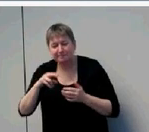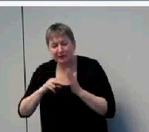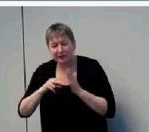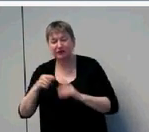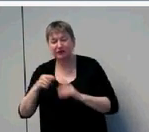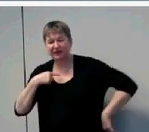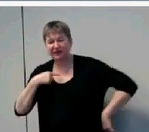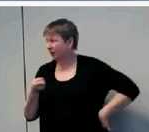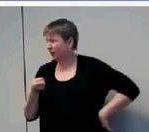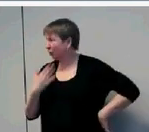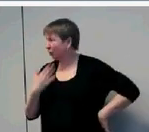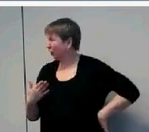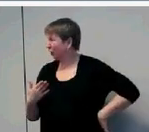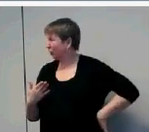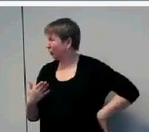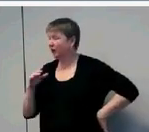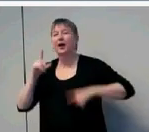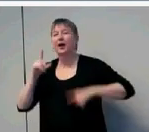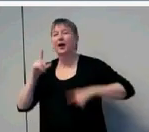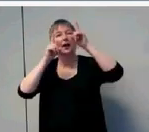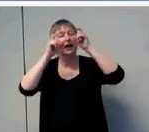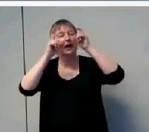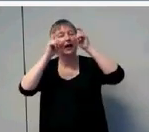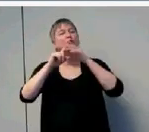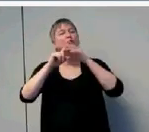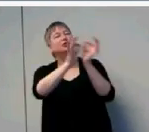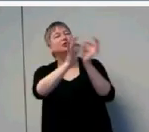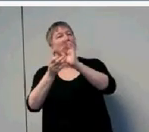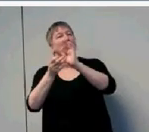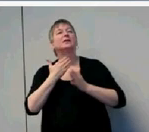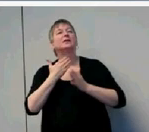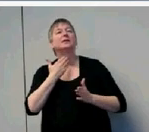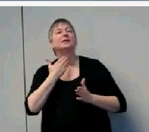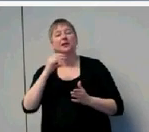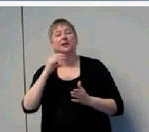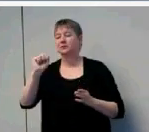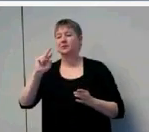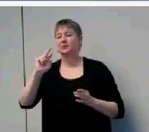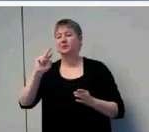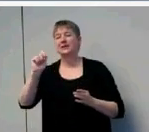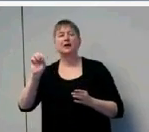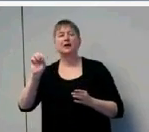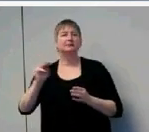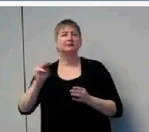that? So they need to interpret the sarcasm. So last slide, I'll show you.